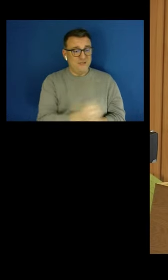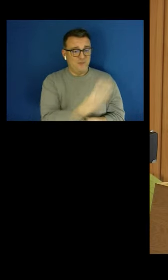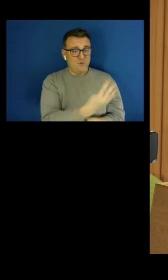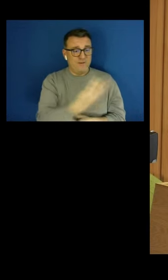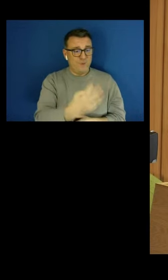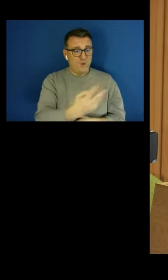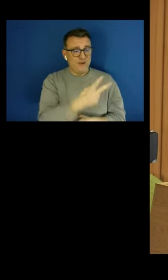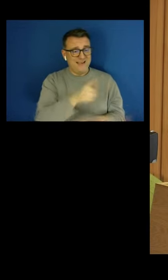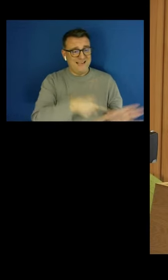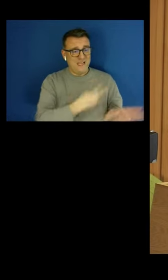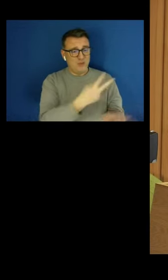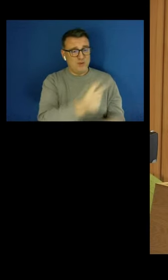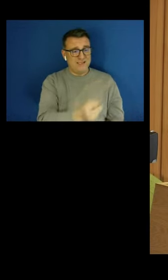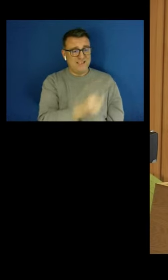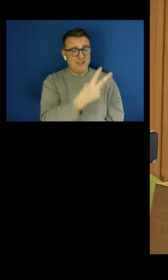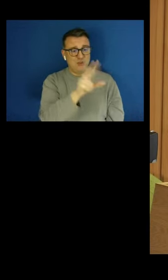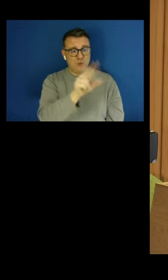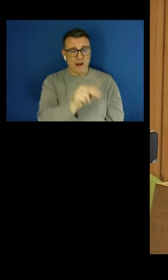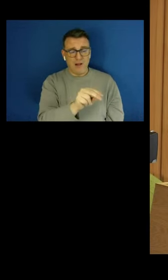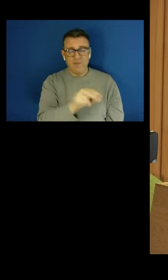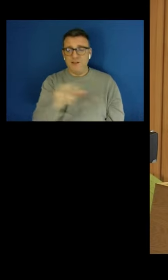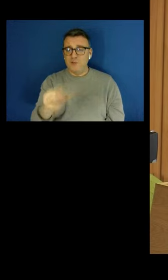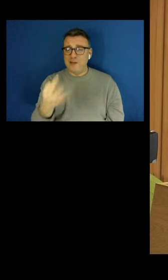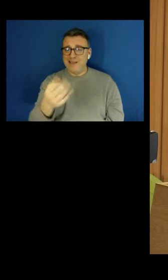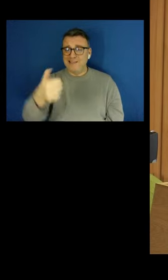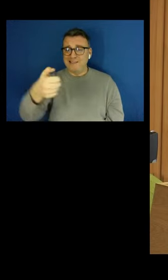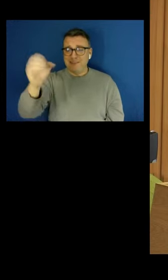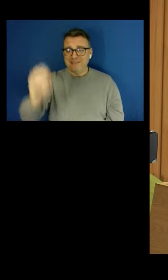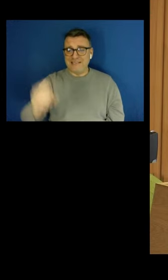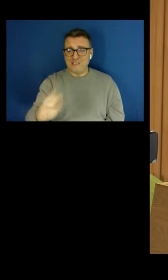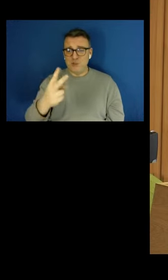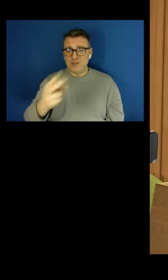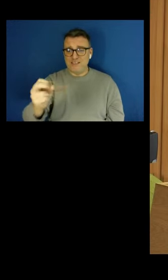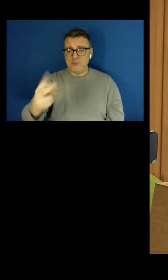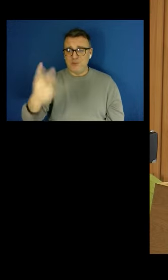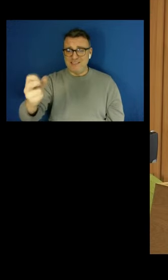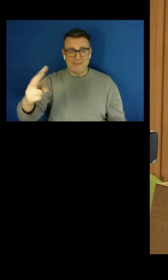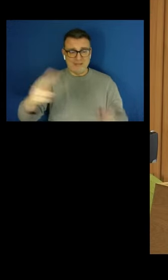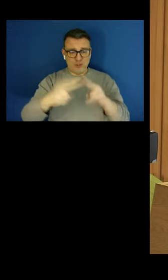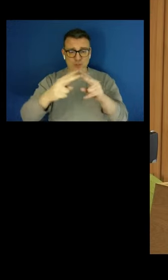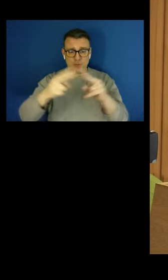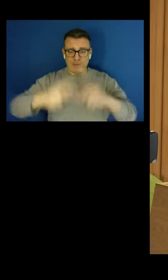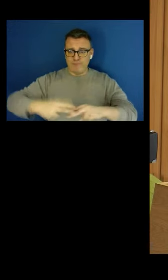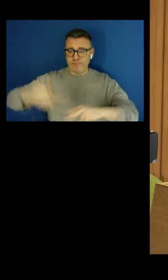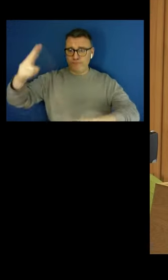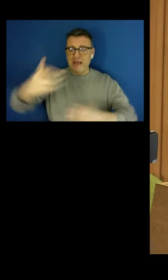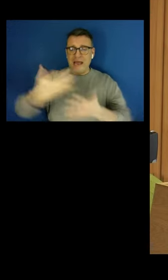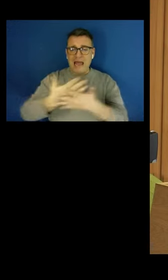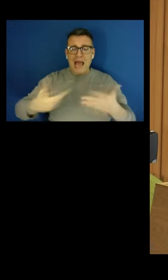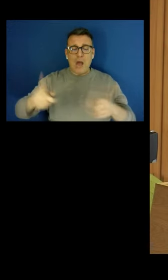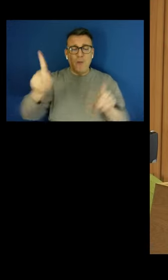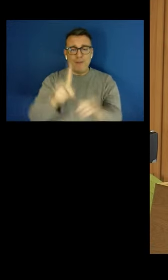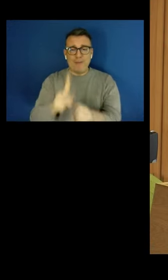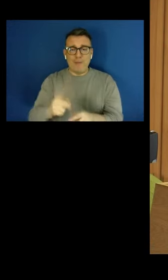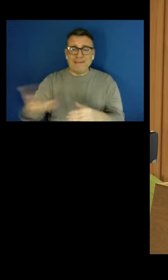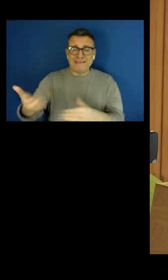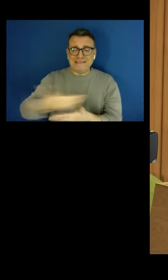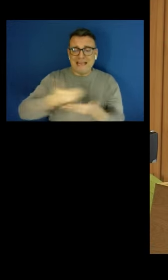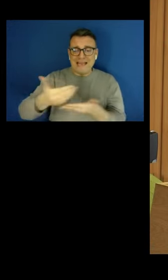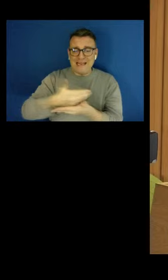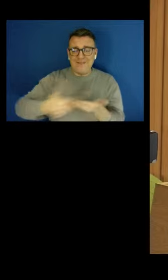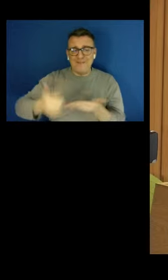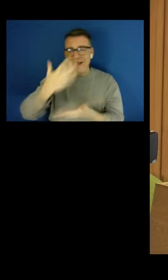% in 2020. And that, I think, is what's reflected in that falling line we saw on the graph.